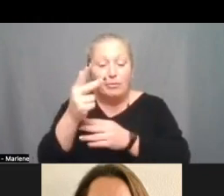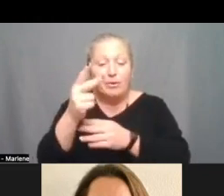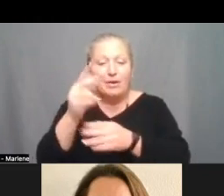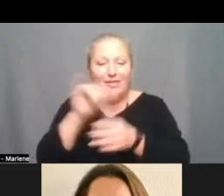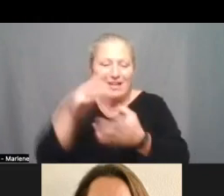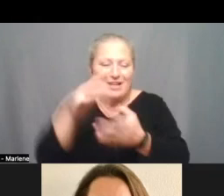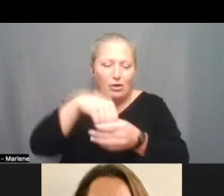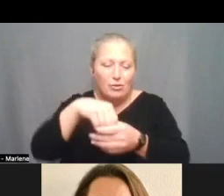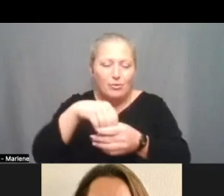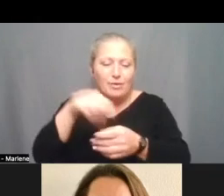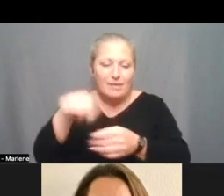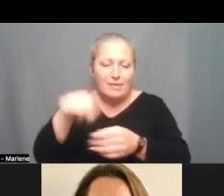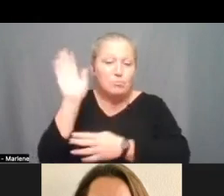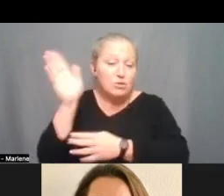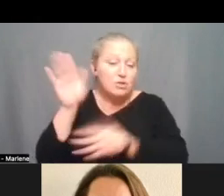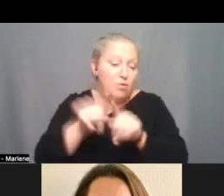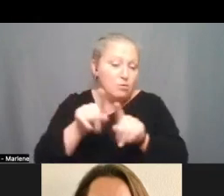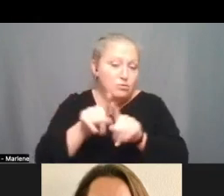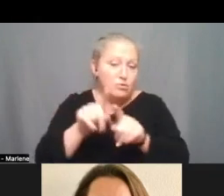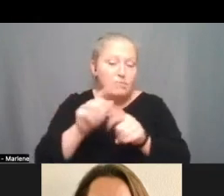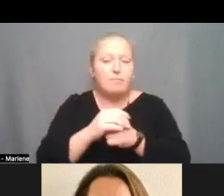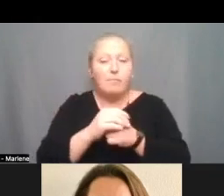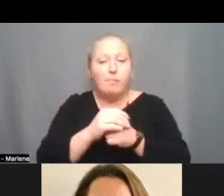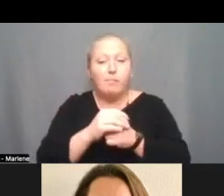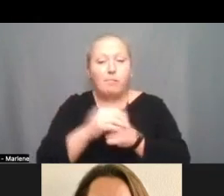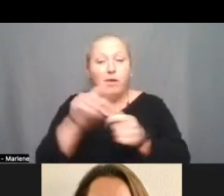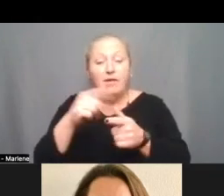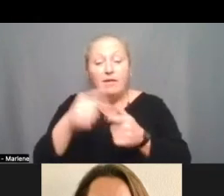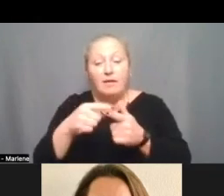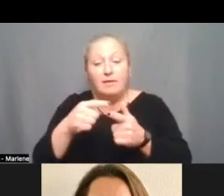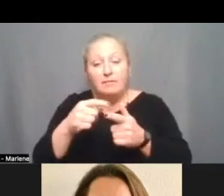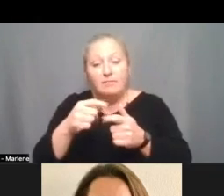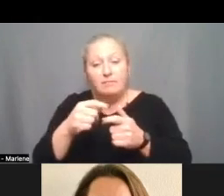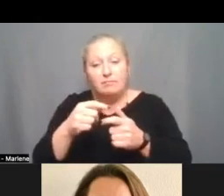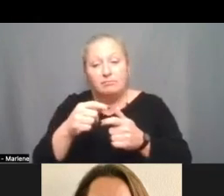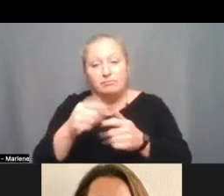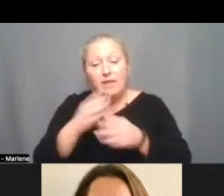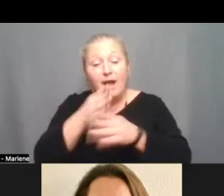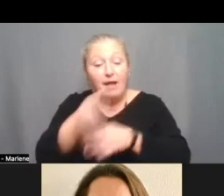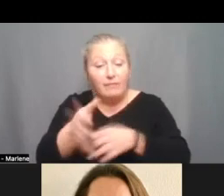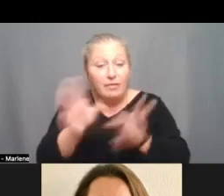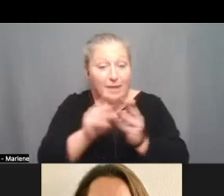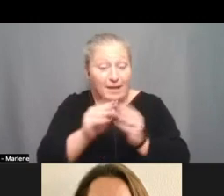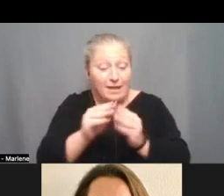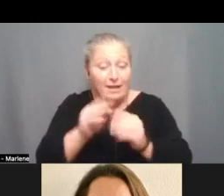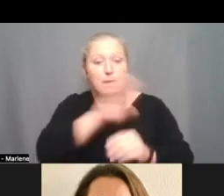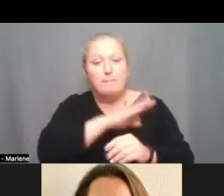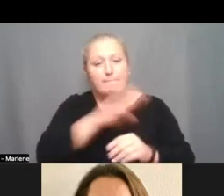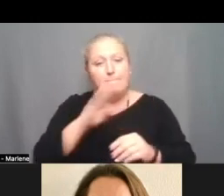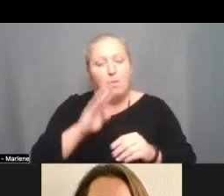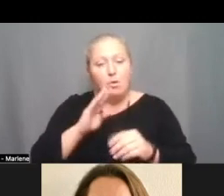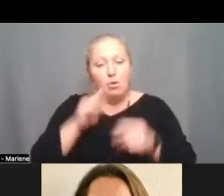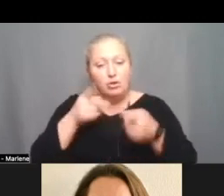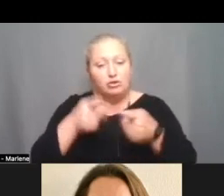presentation as well. And following the the meeting, the board during